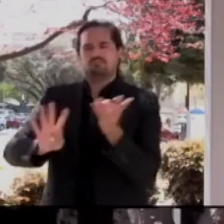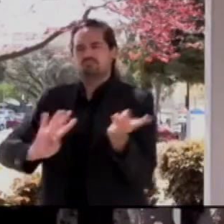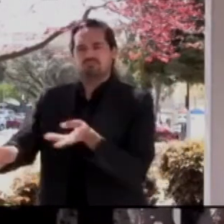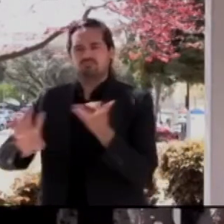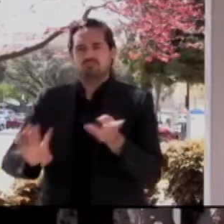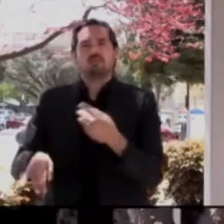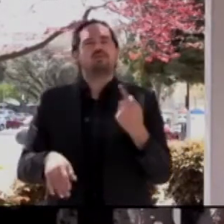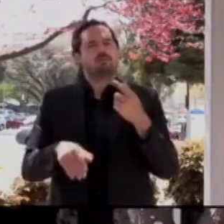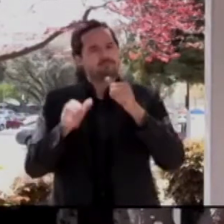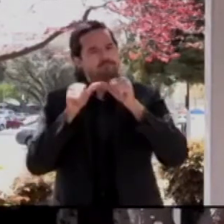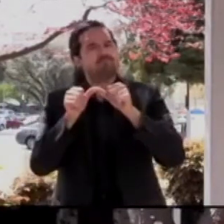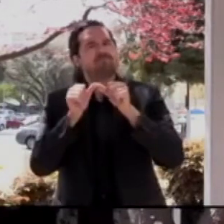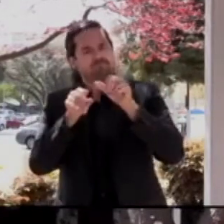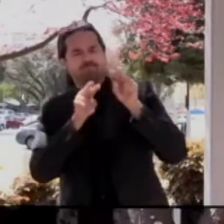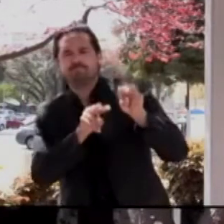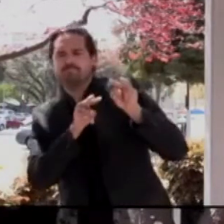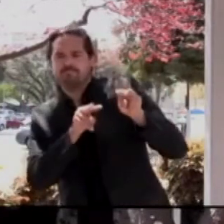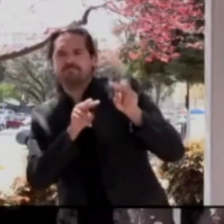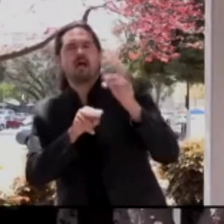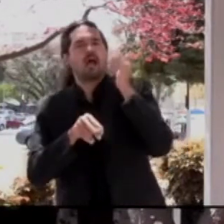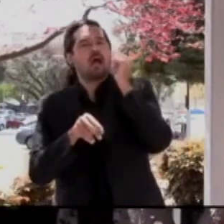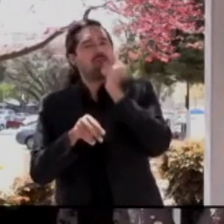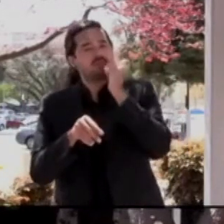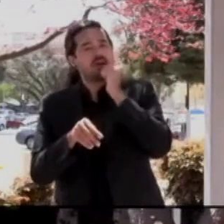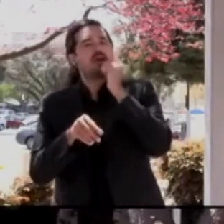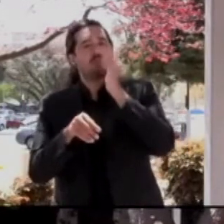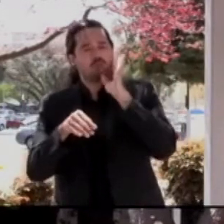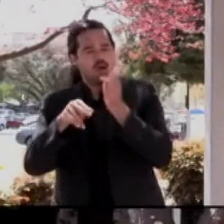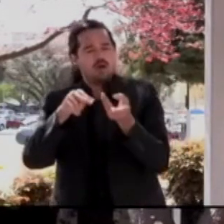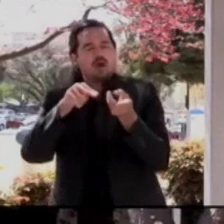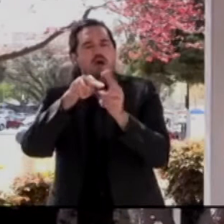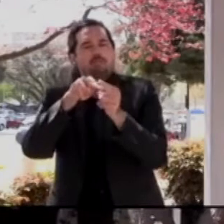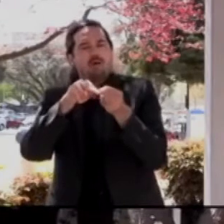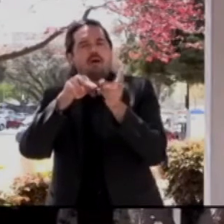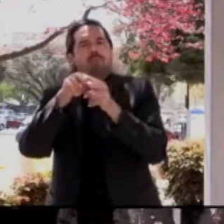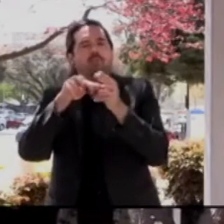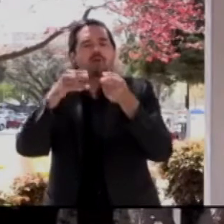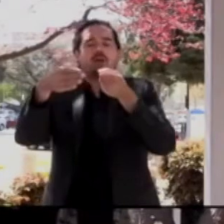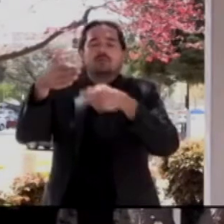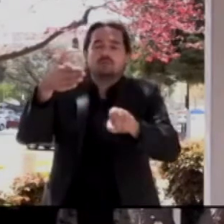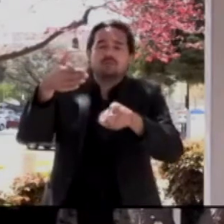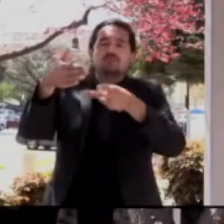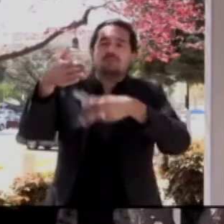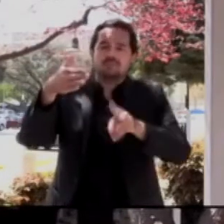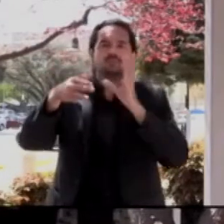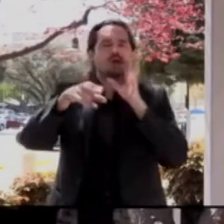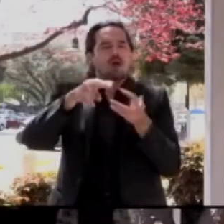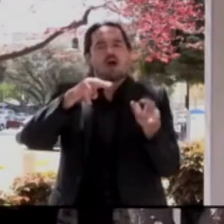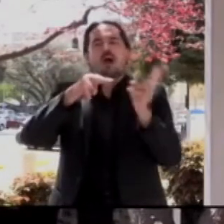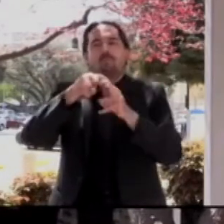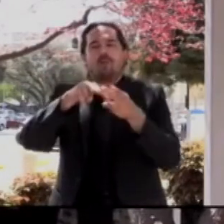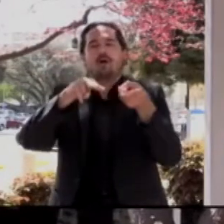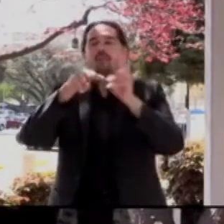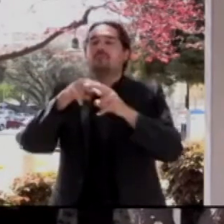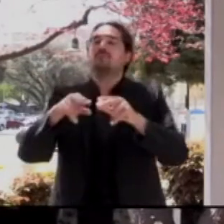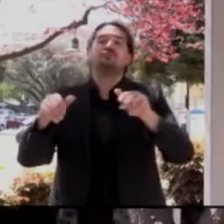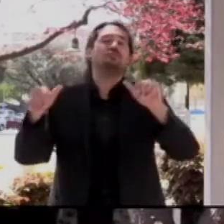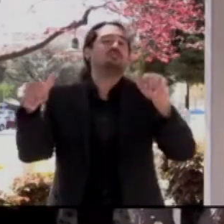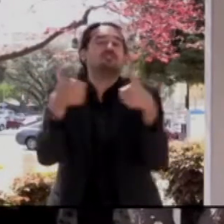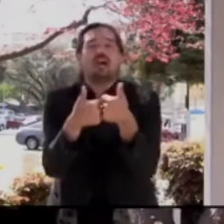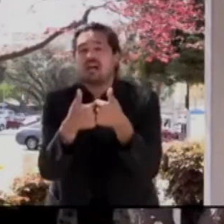increase the volume there over the next week. One of the challenges we've had over the last almost six weeks now is not having enough vaccine